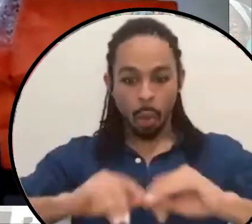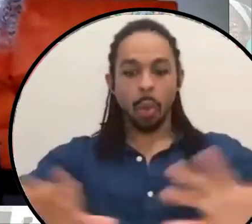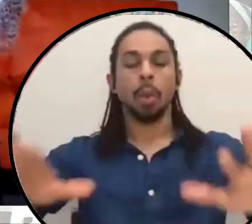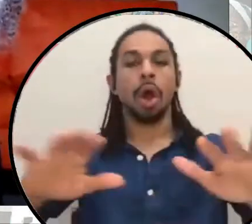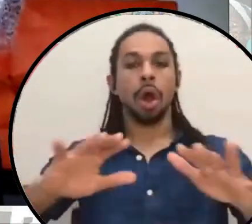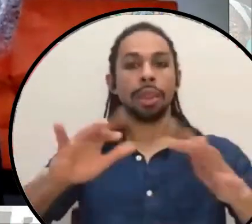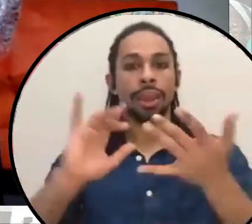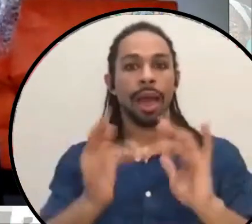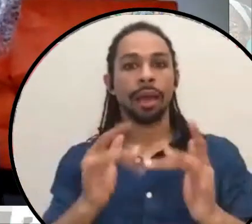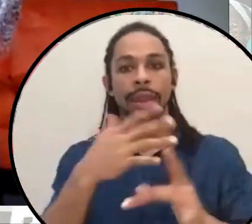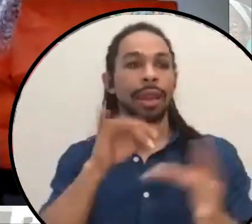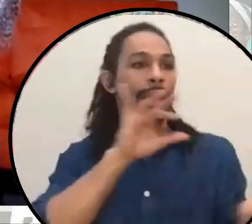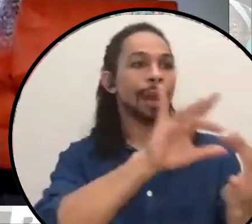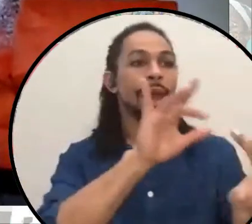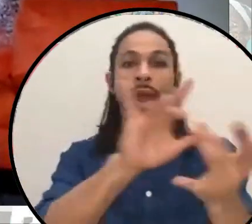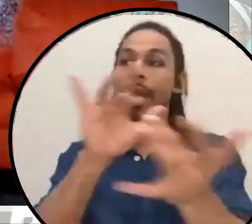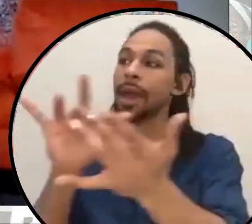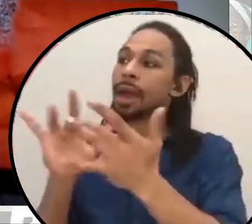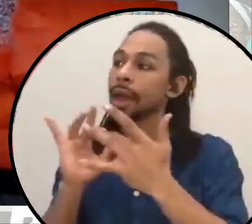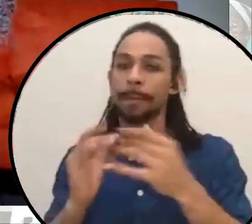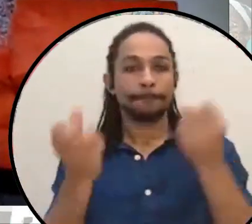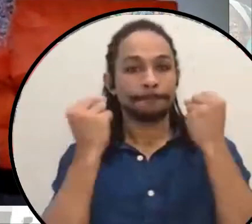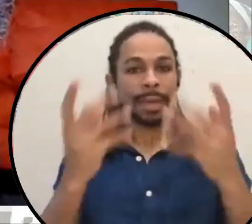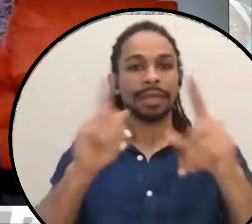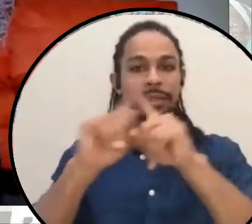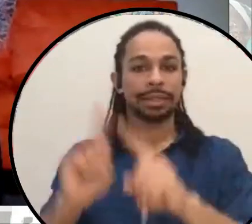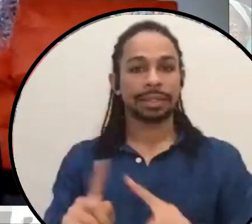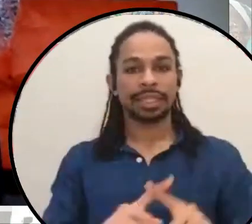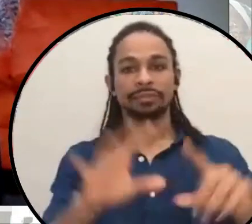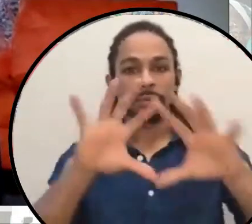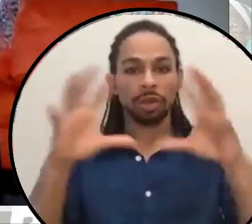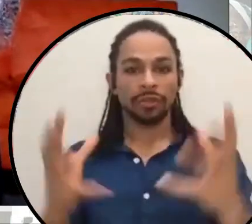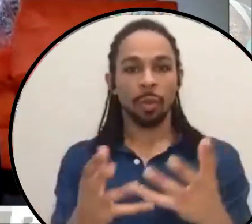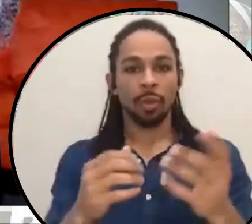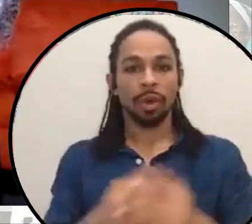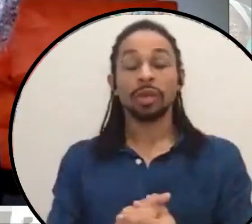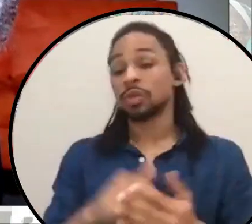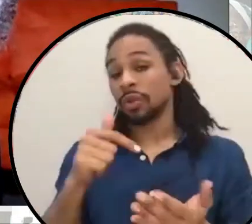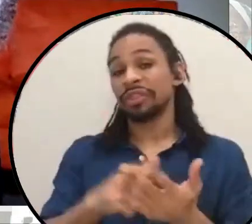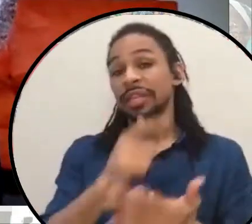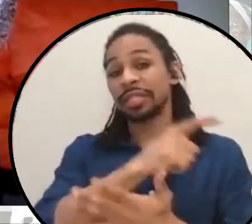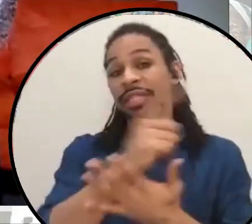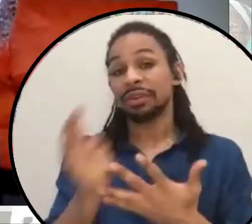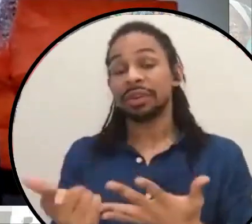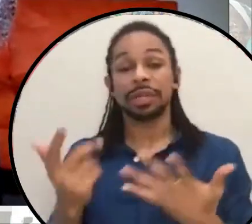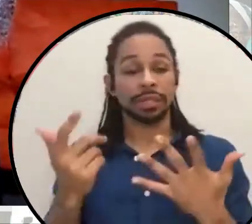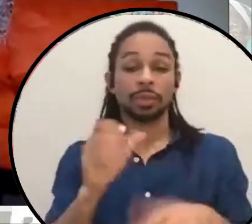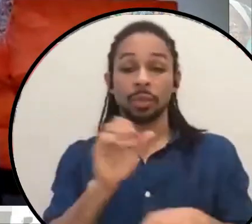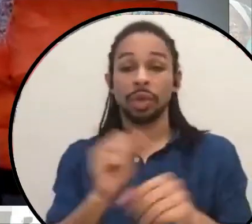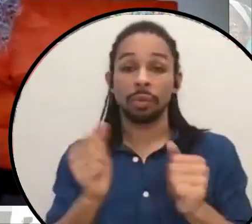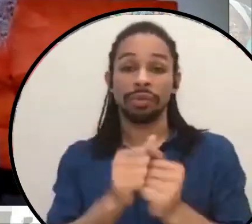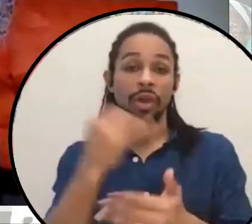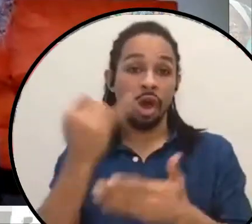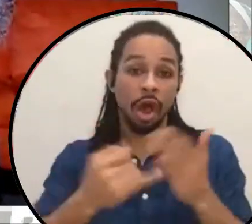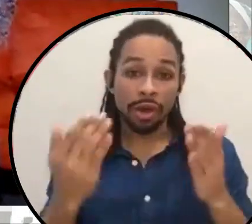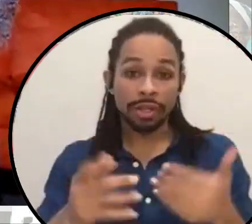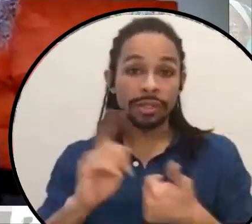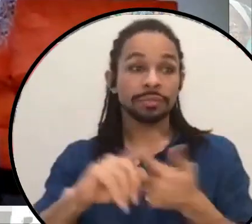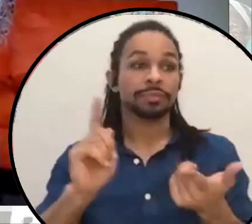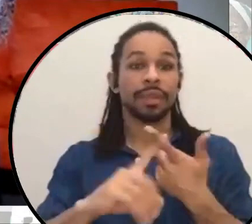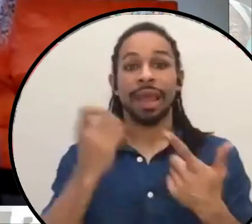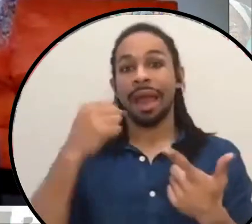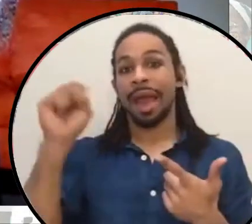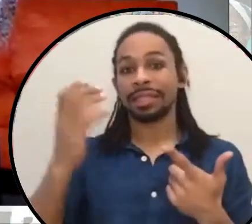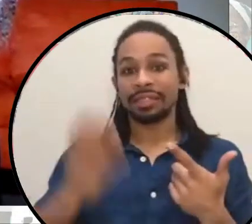in many parts of the world. And so the series is a series working with artists and also, uh, activists